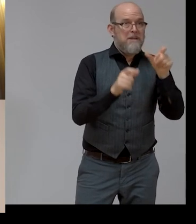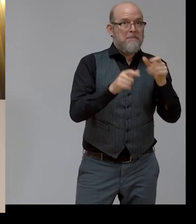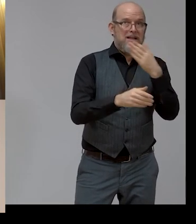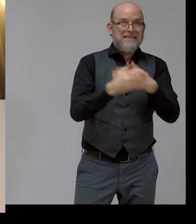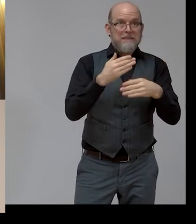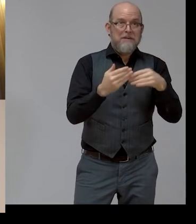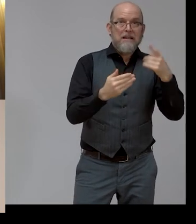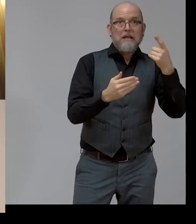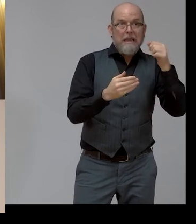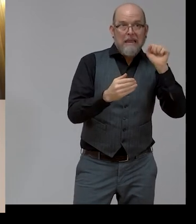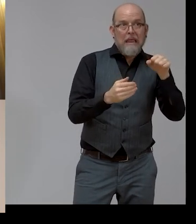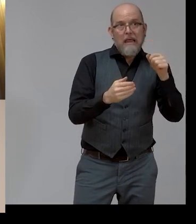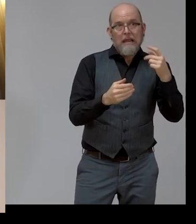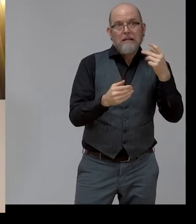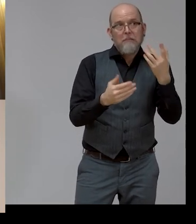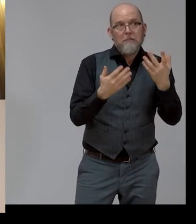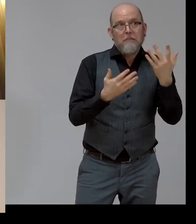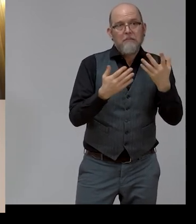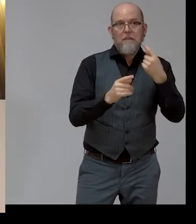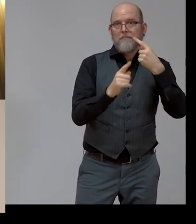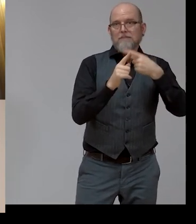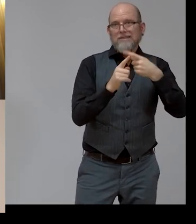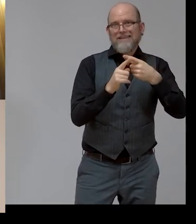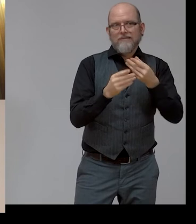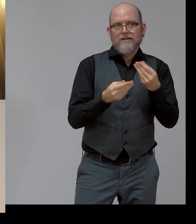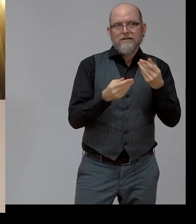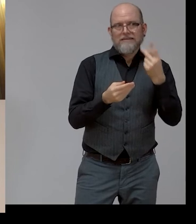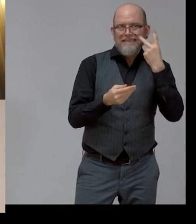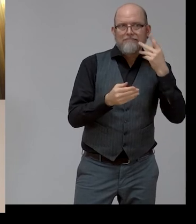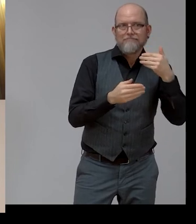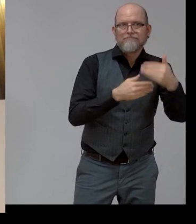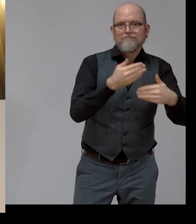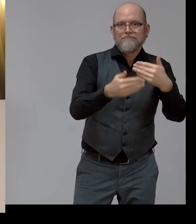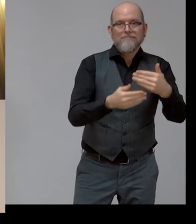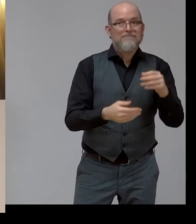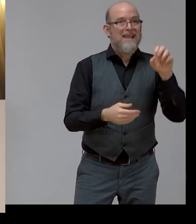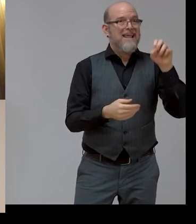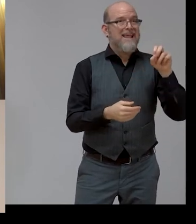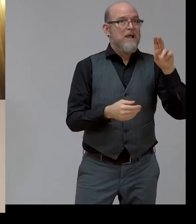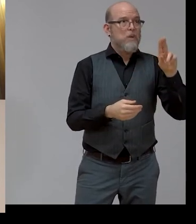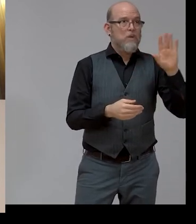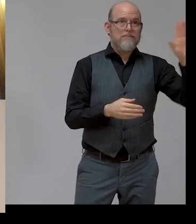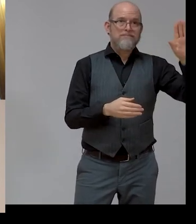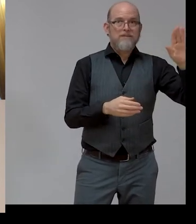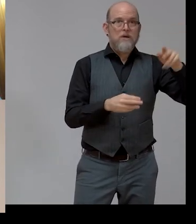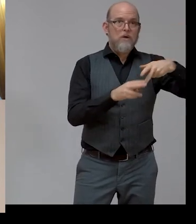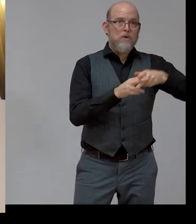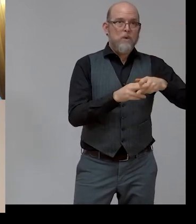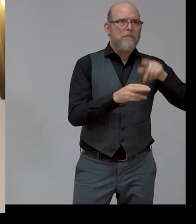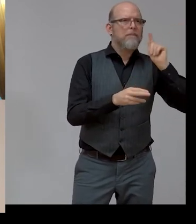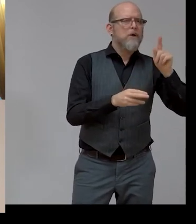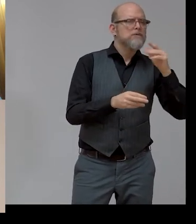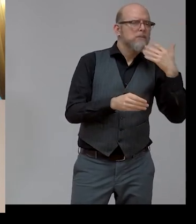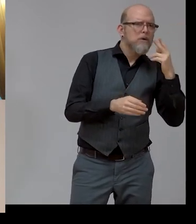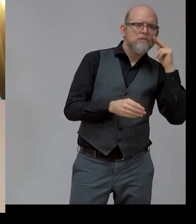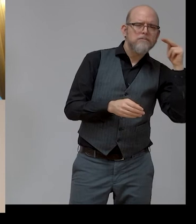And this to me is why the EU instruments to respond have to be sensitized to disability on the basis of